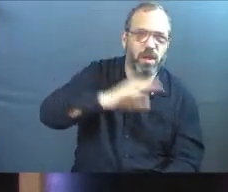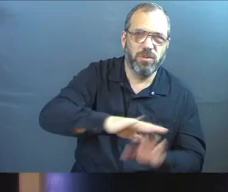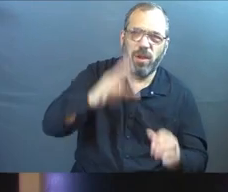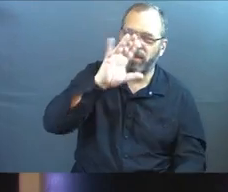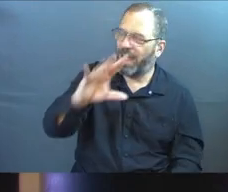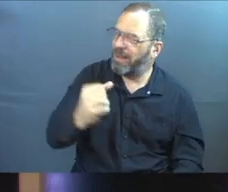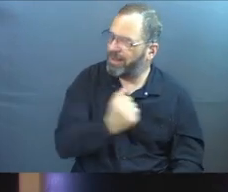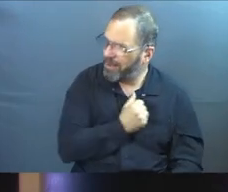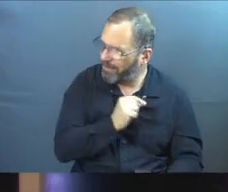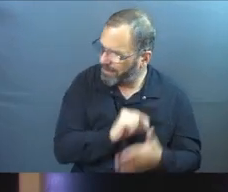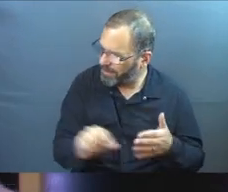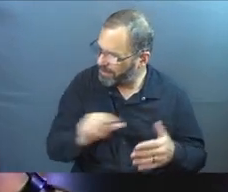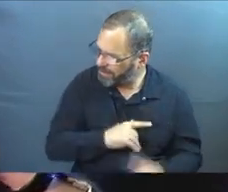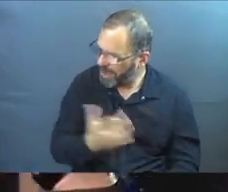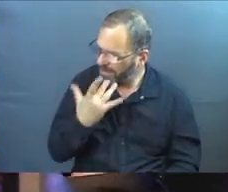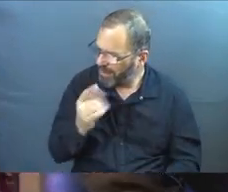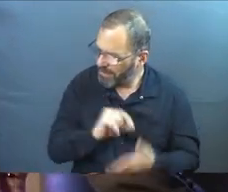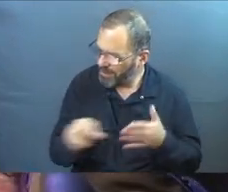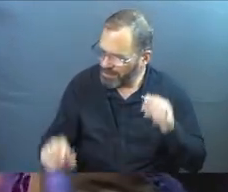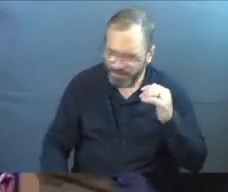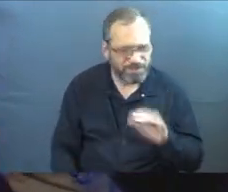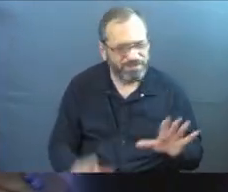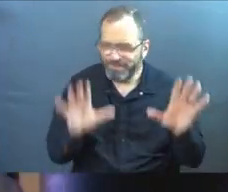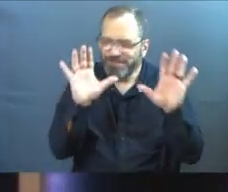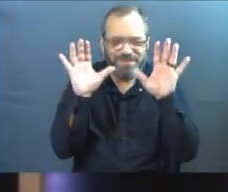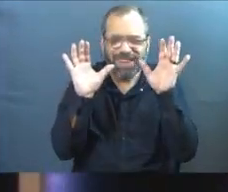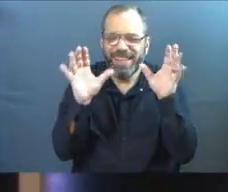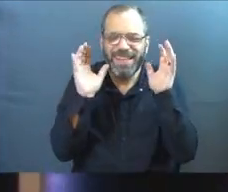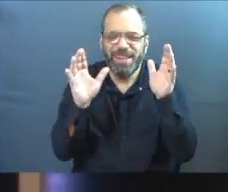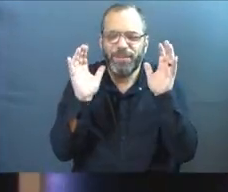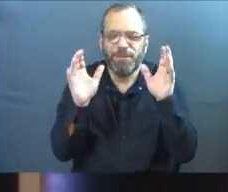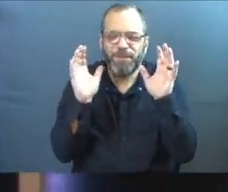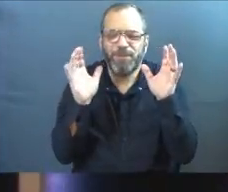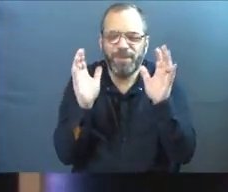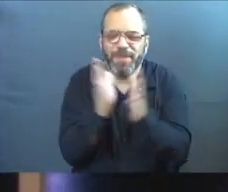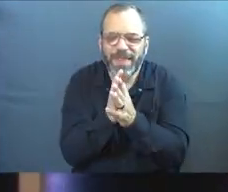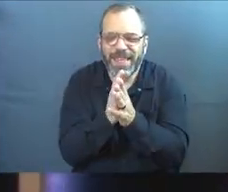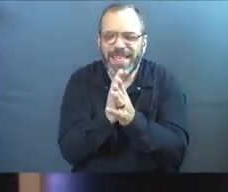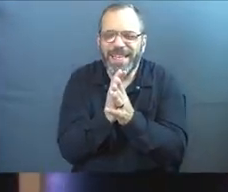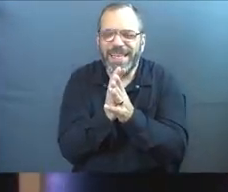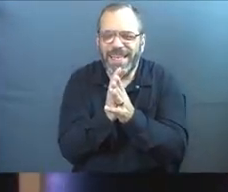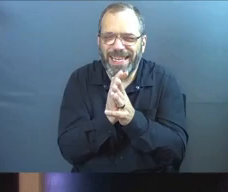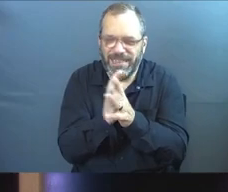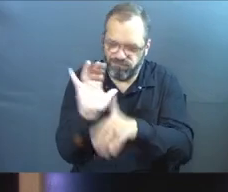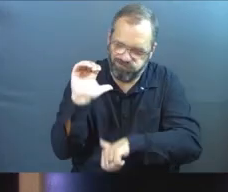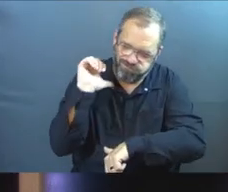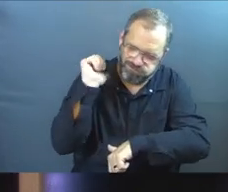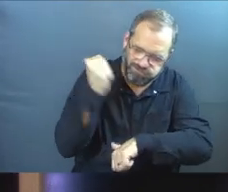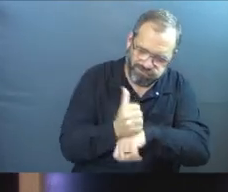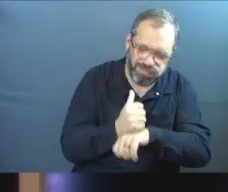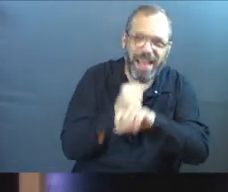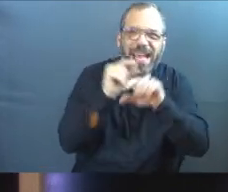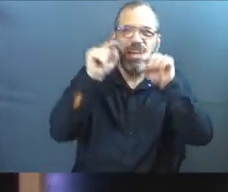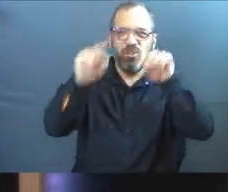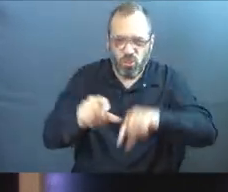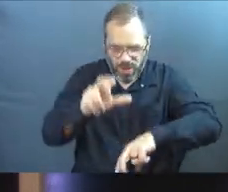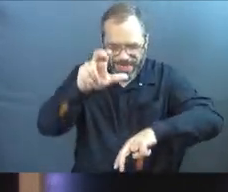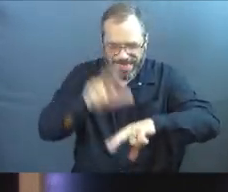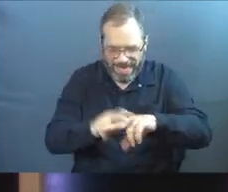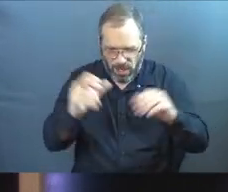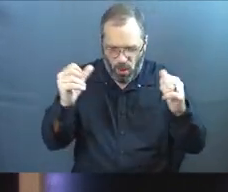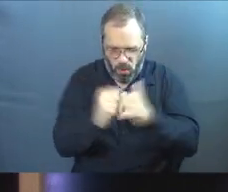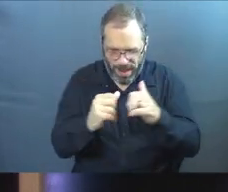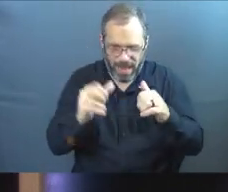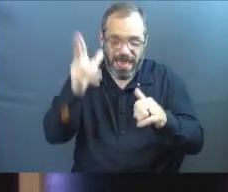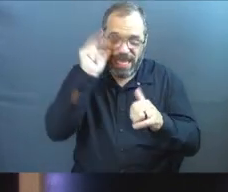I love that verse. It's one of my favorites because it just, it solidifies this idea of here you are with